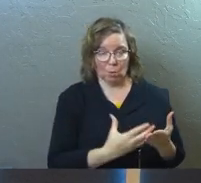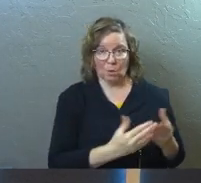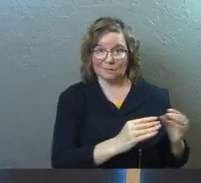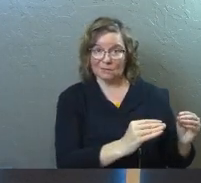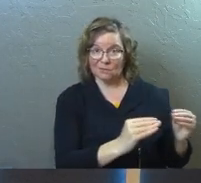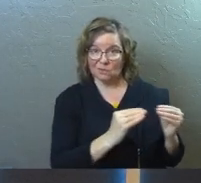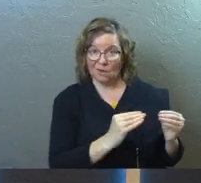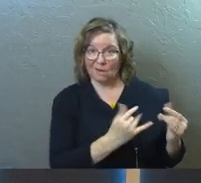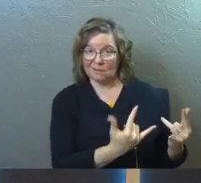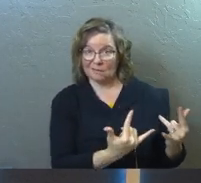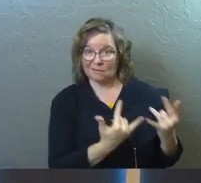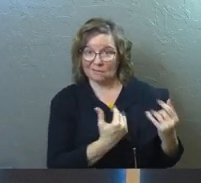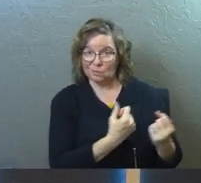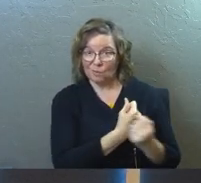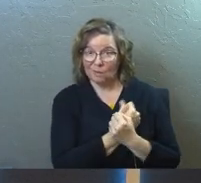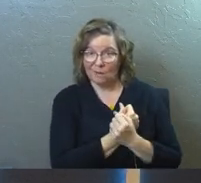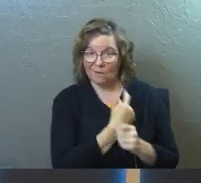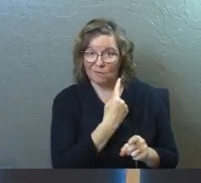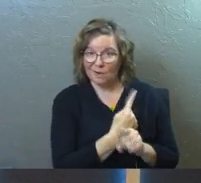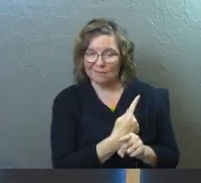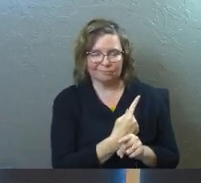taught us how to love correctly.